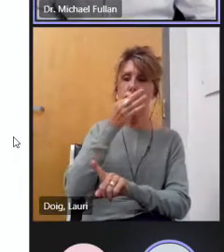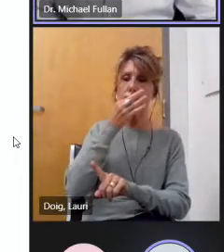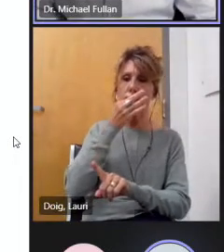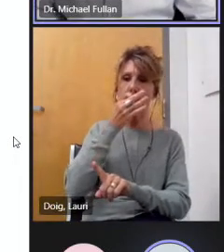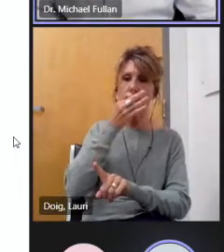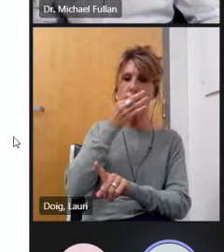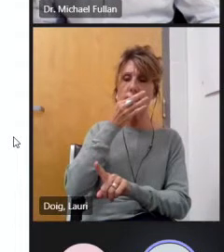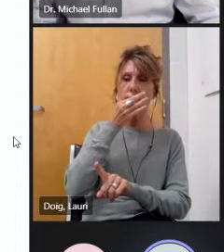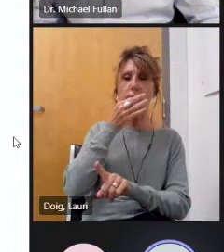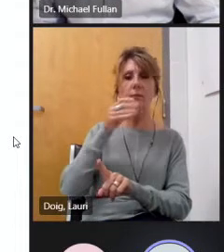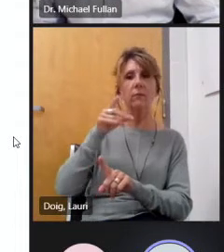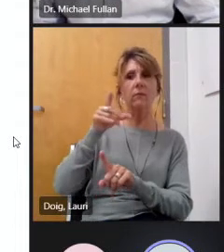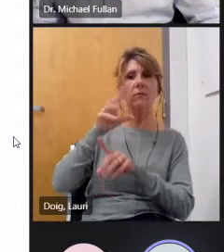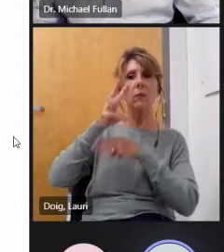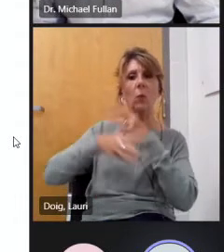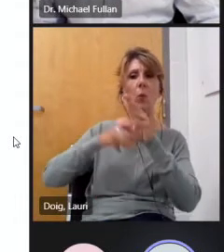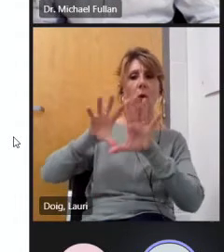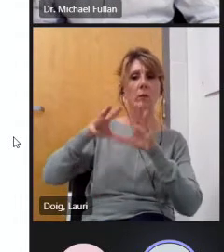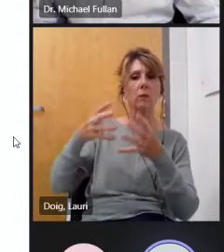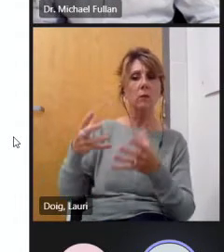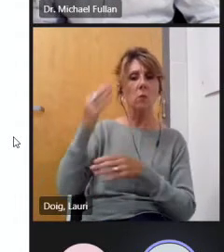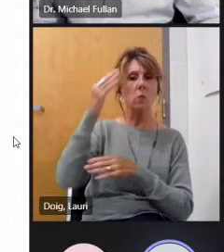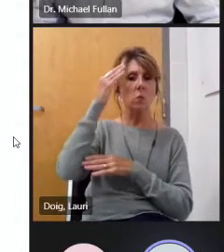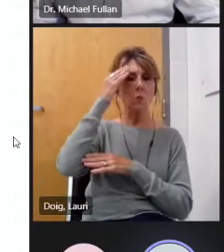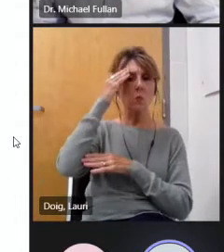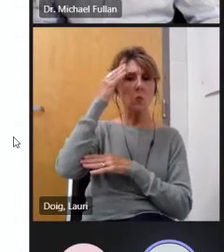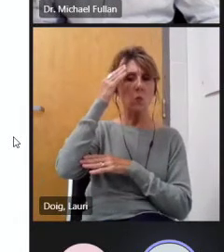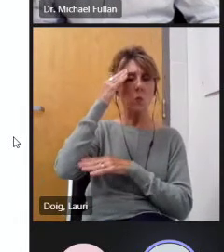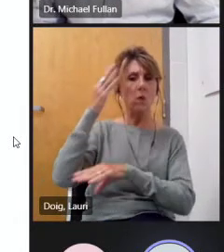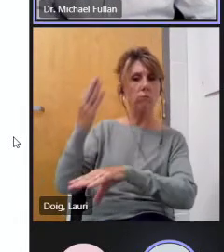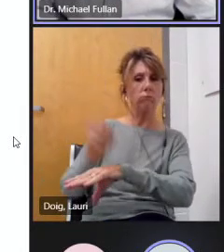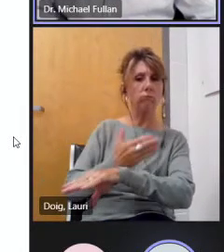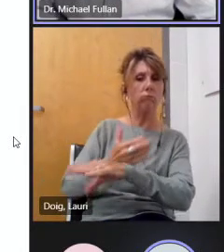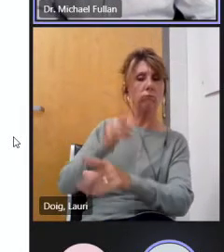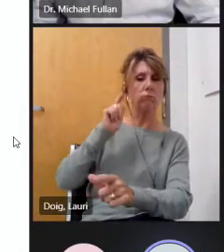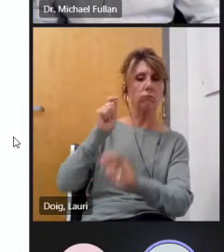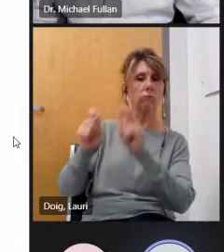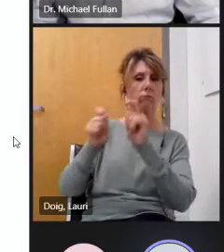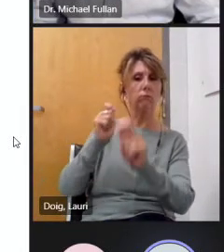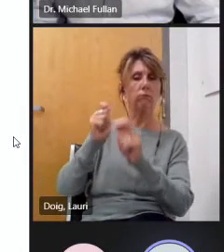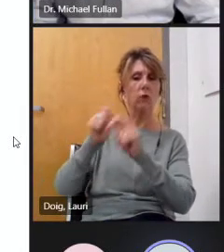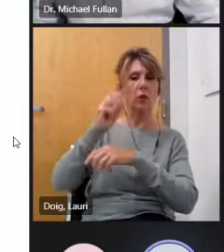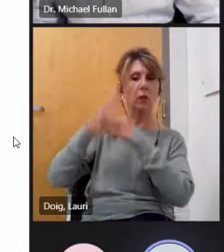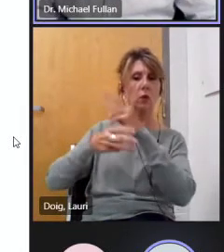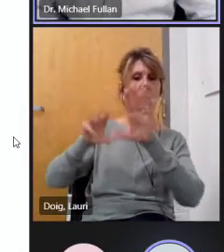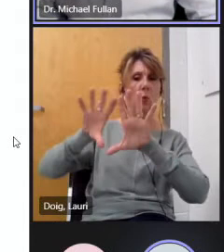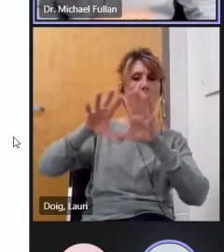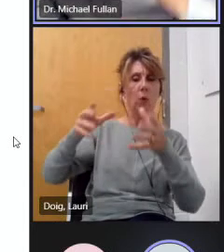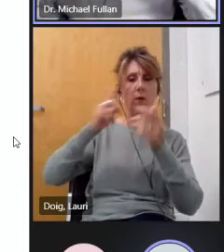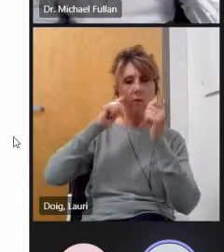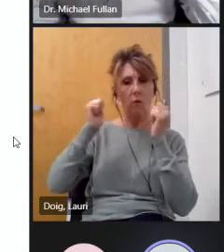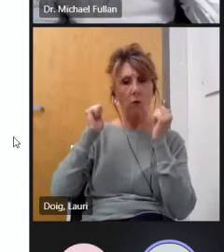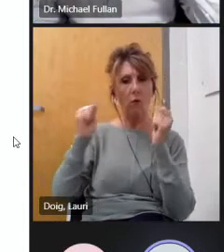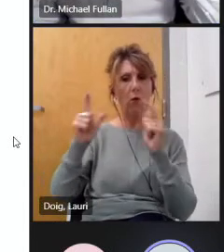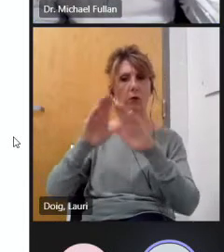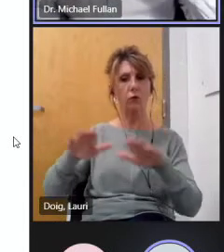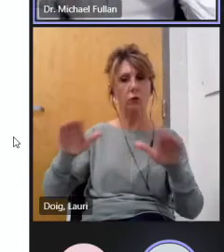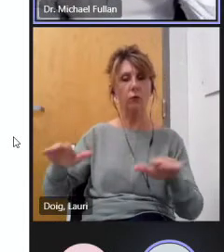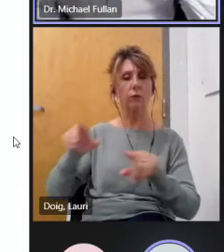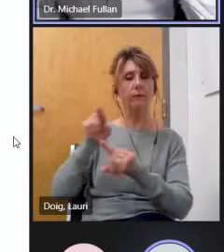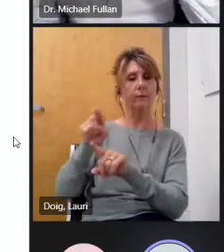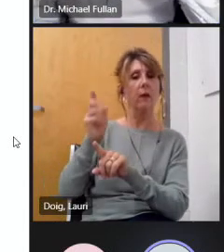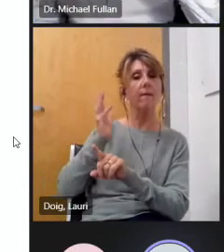with a mandate of helping to achieve the moral purpose of all children learning he's the former dean